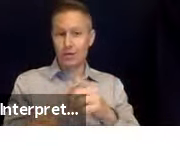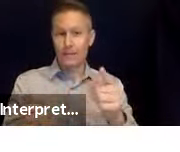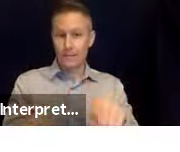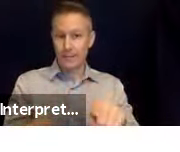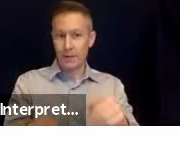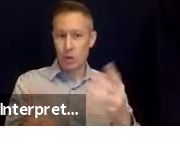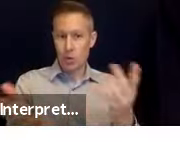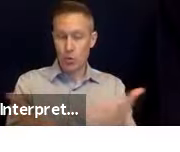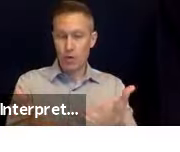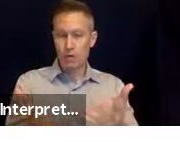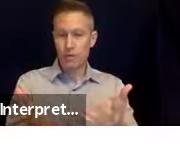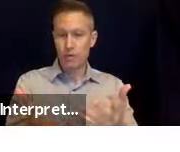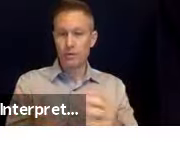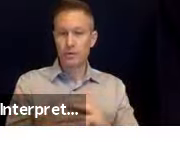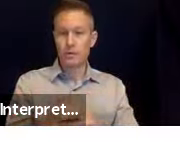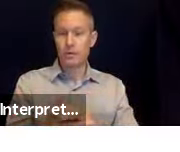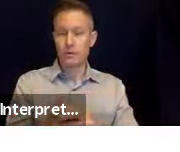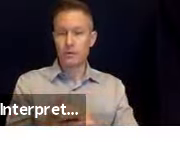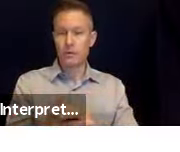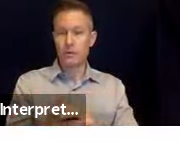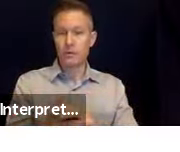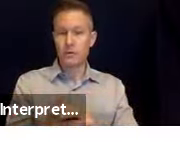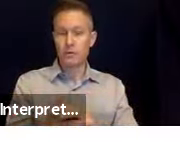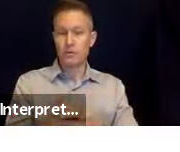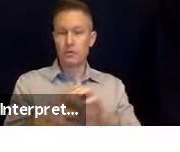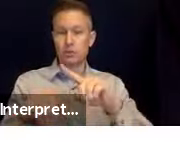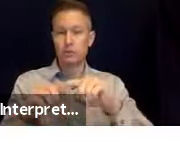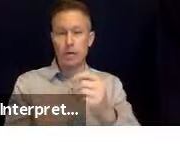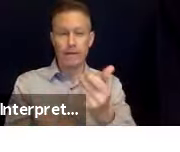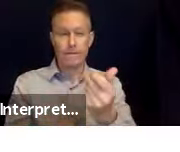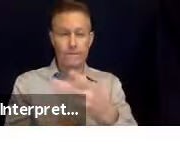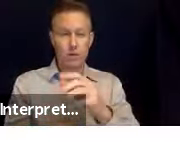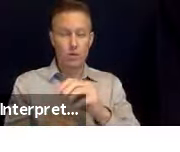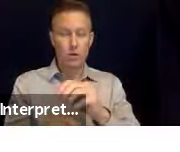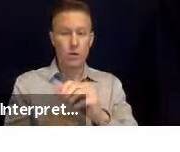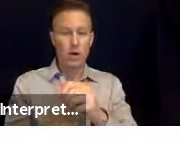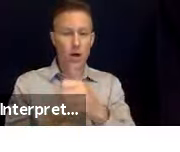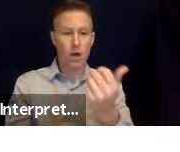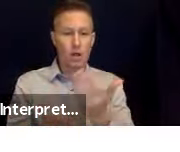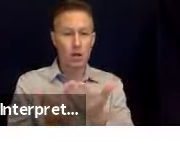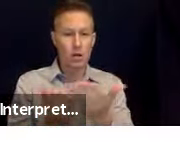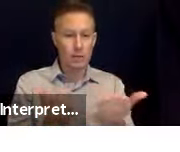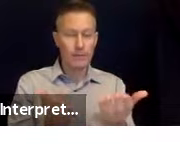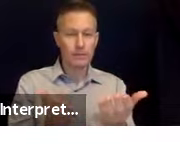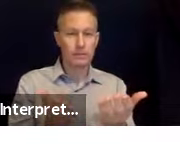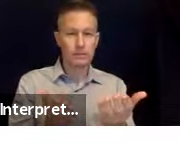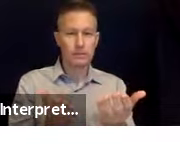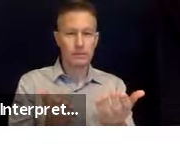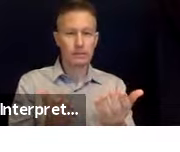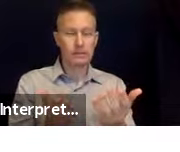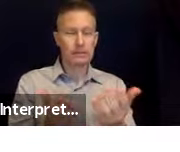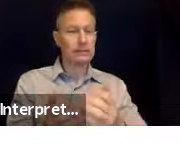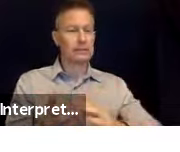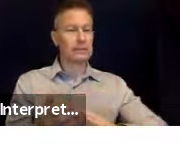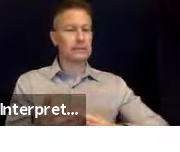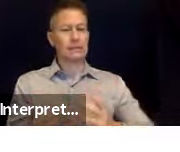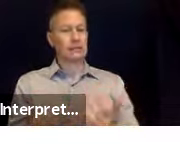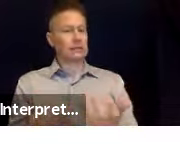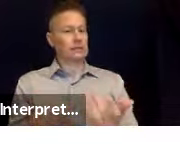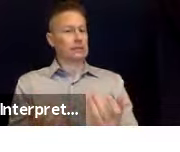And that is going to depend on a few other elements there. Oh, the suspense is killing us, isn't it?